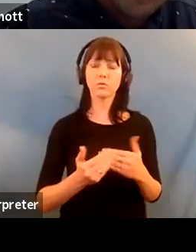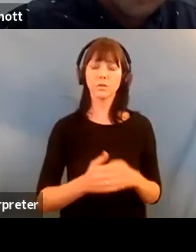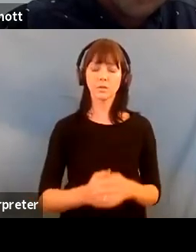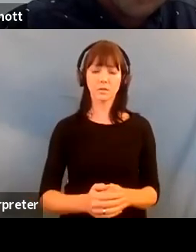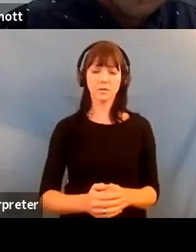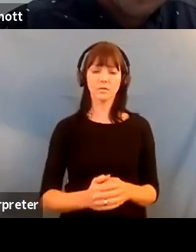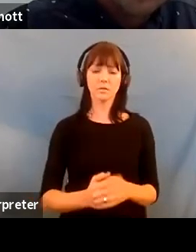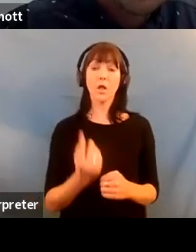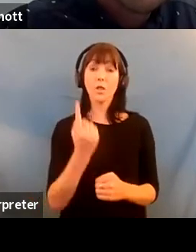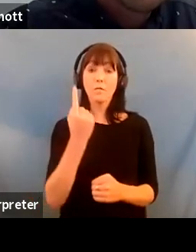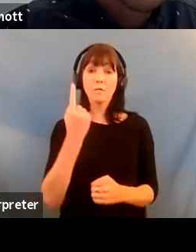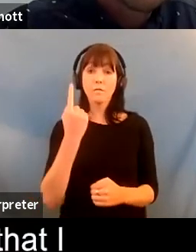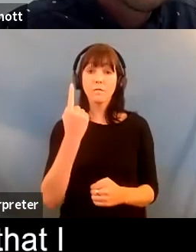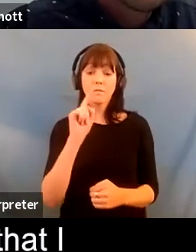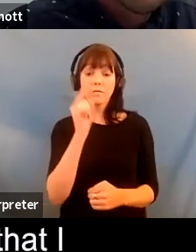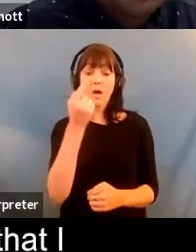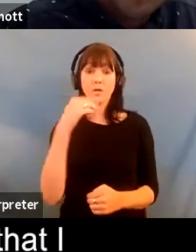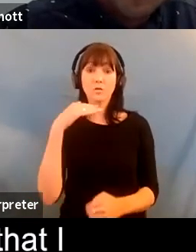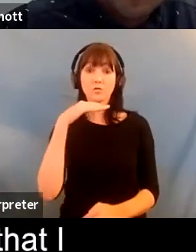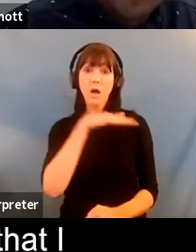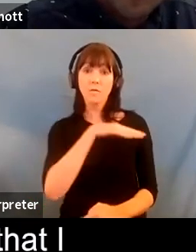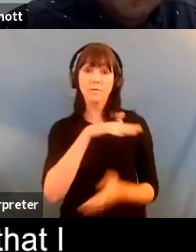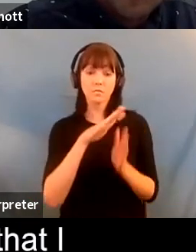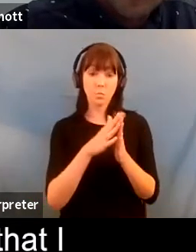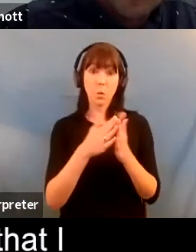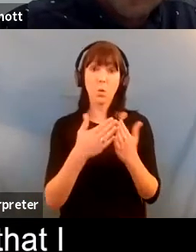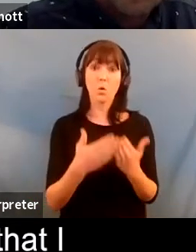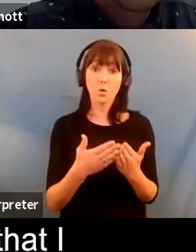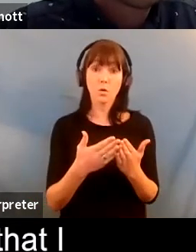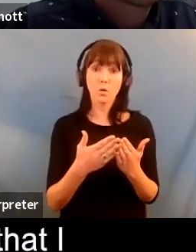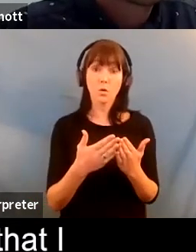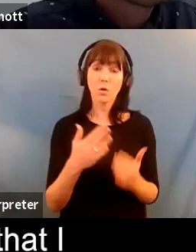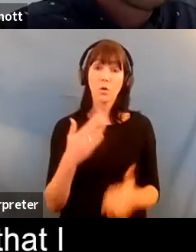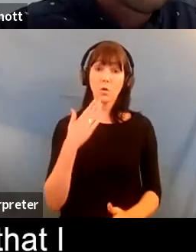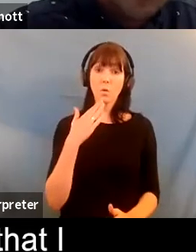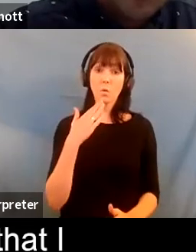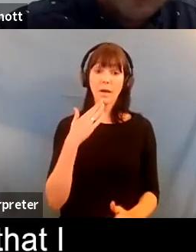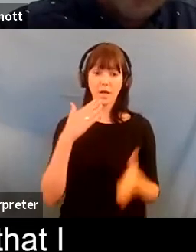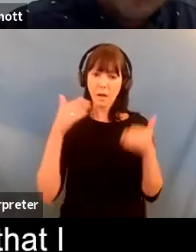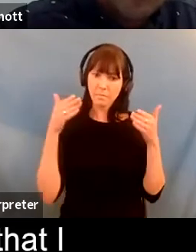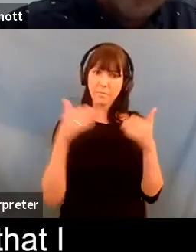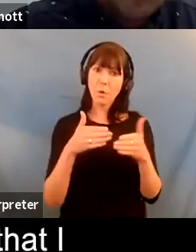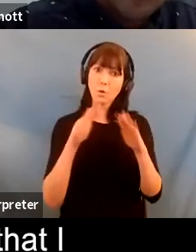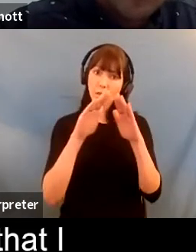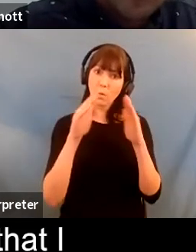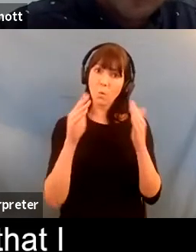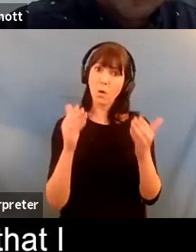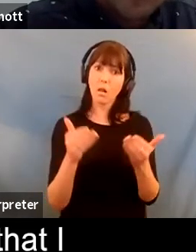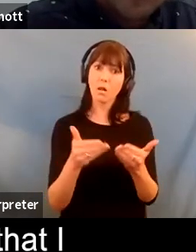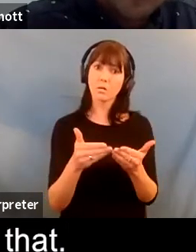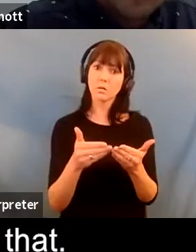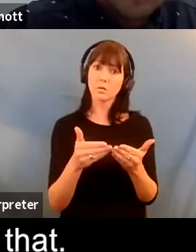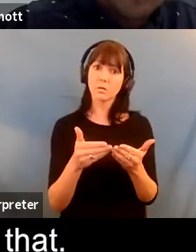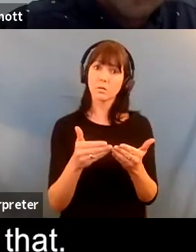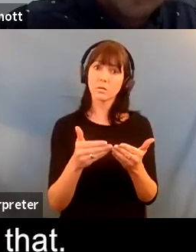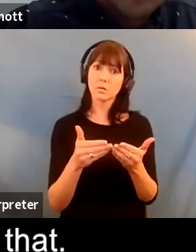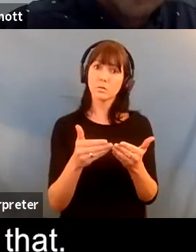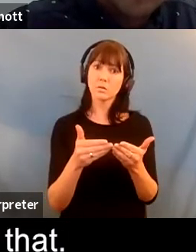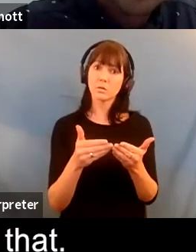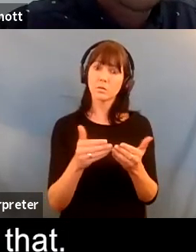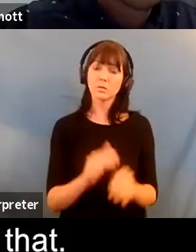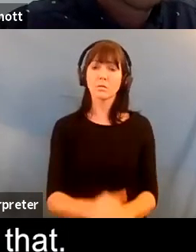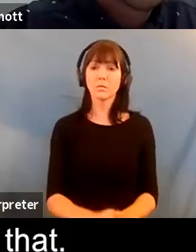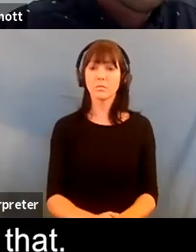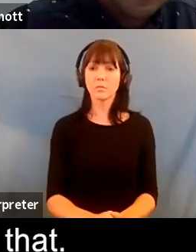first draft um when i am so entirely in the world that i'm writing that i'm of course it's all formed for